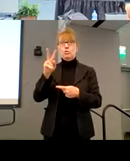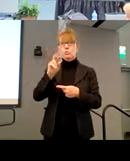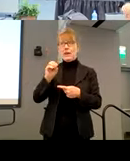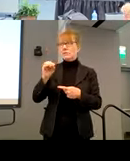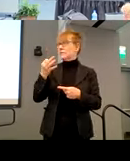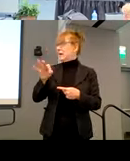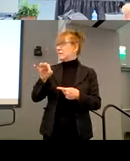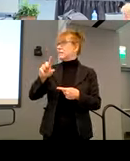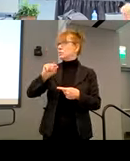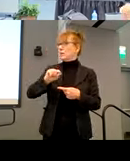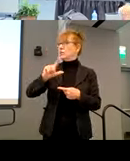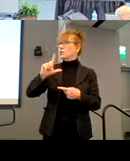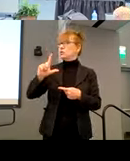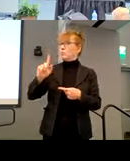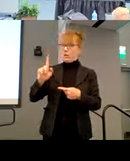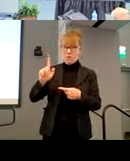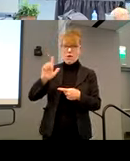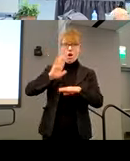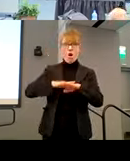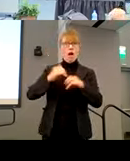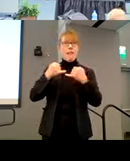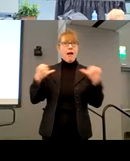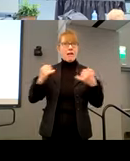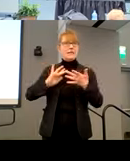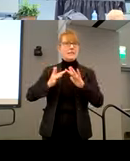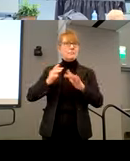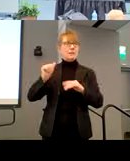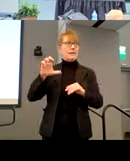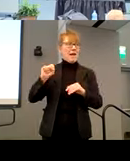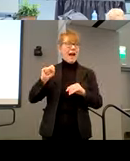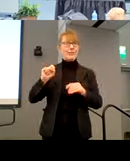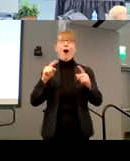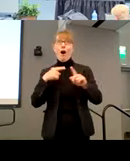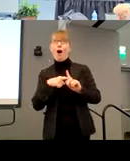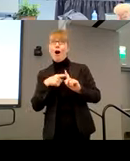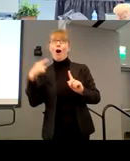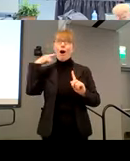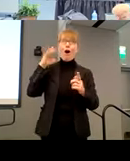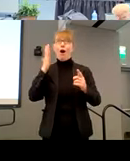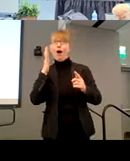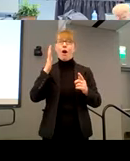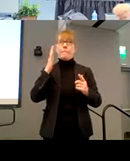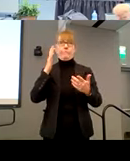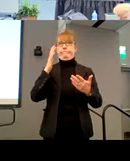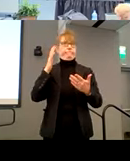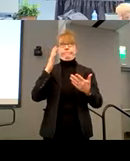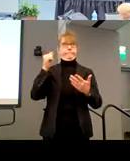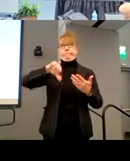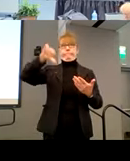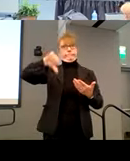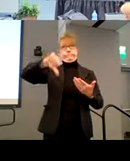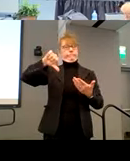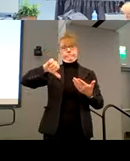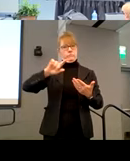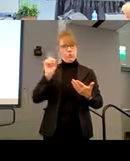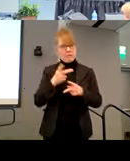or 20 and 21 were the Online Accessibility Act. So sounds good, looks good, but in fact it wasn't. So there's that. And